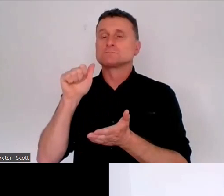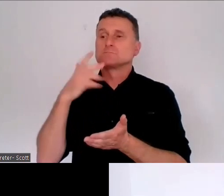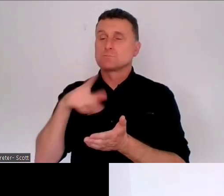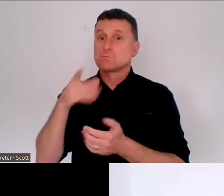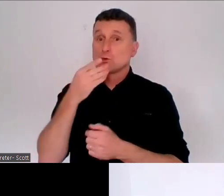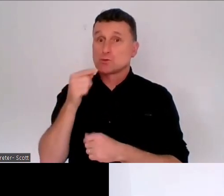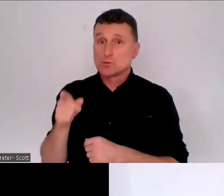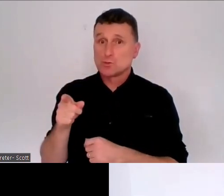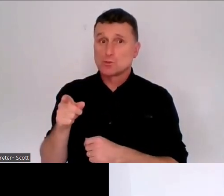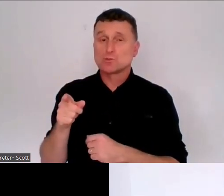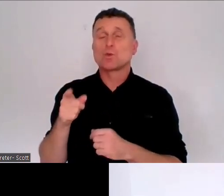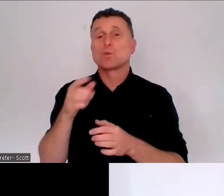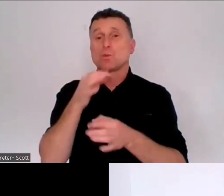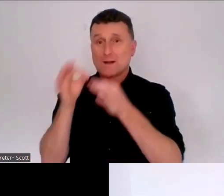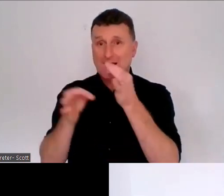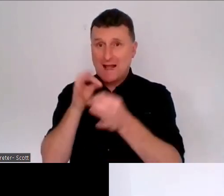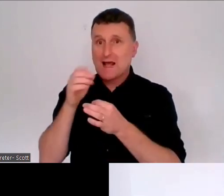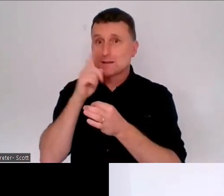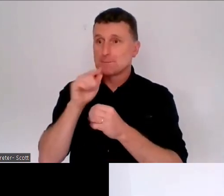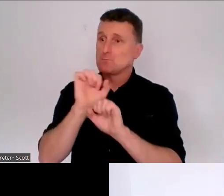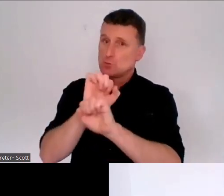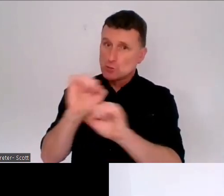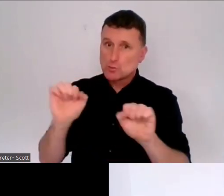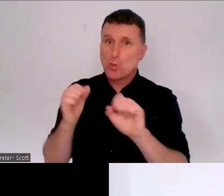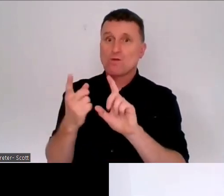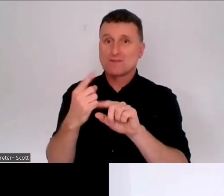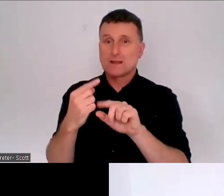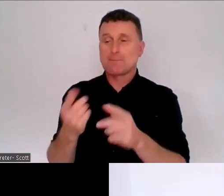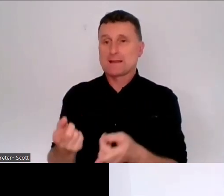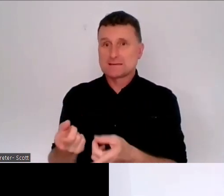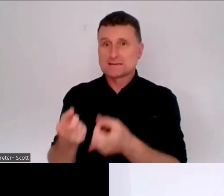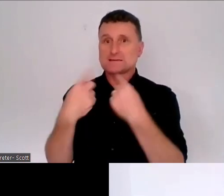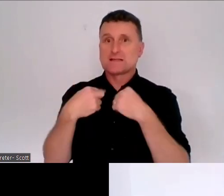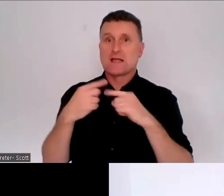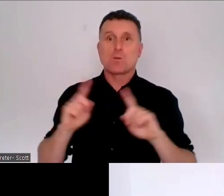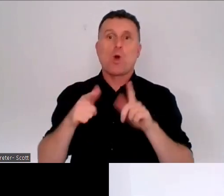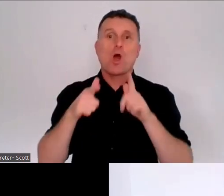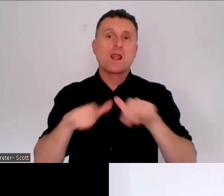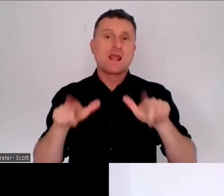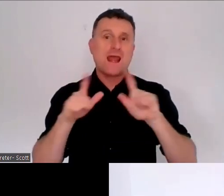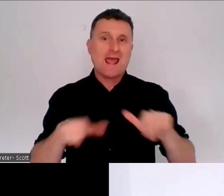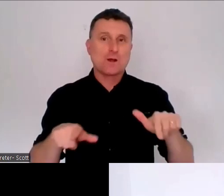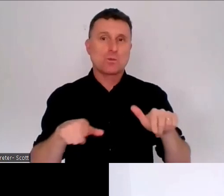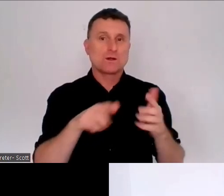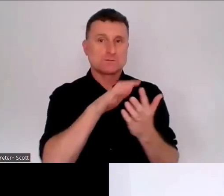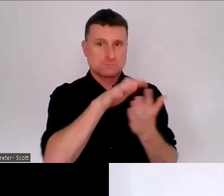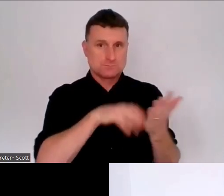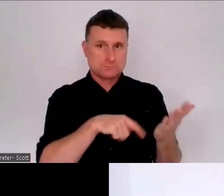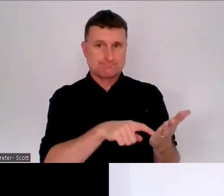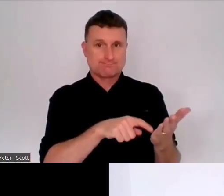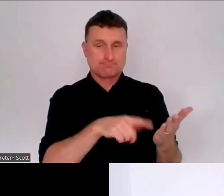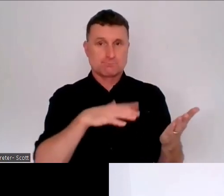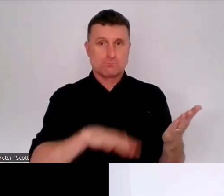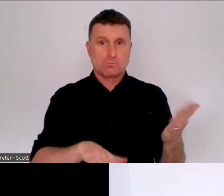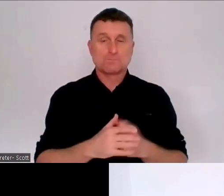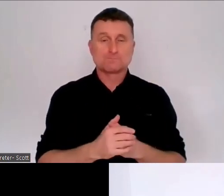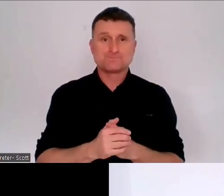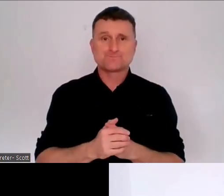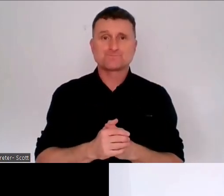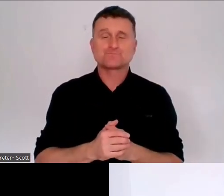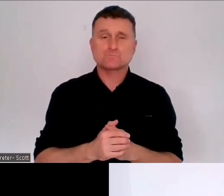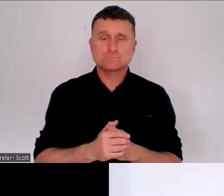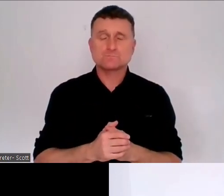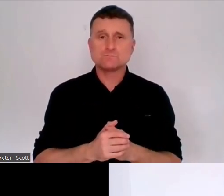important to get people's feedback on. Another important thing we discuss in the paper and ask questions about